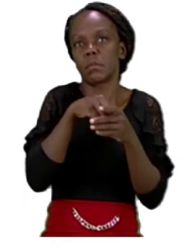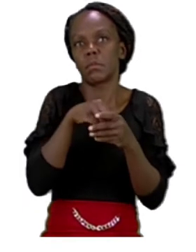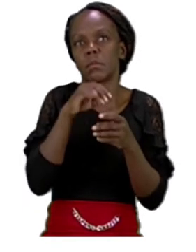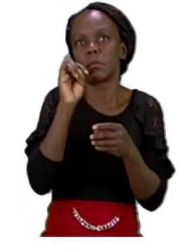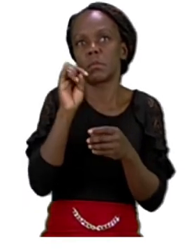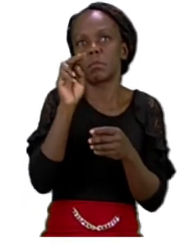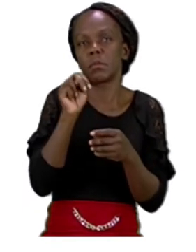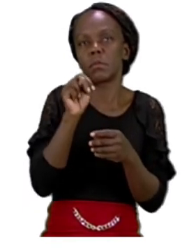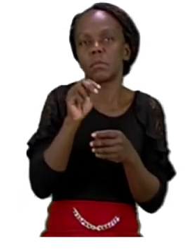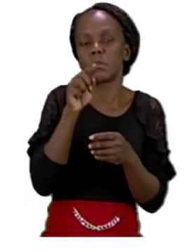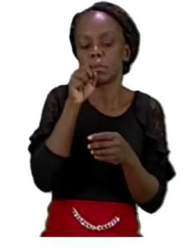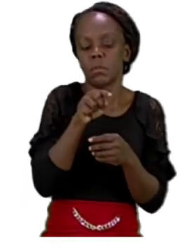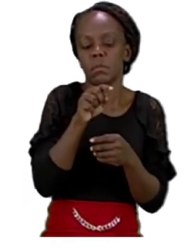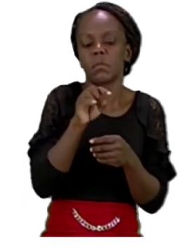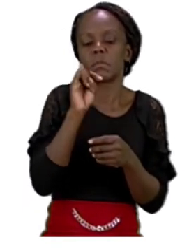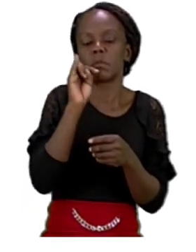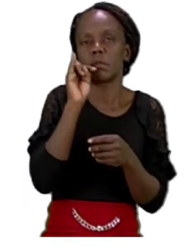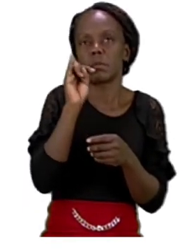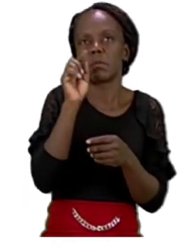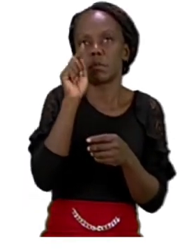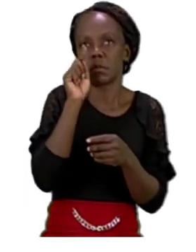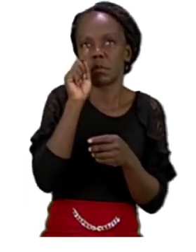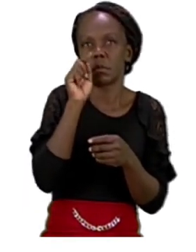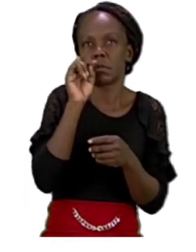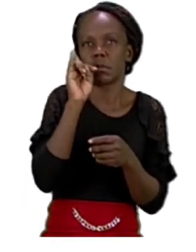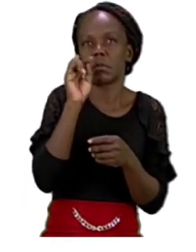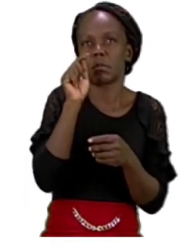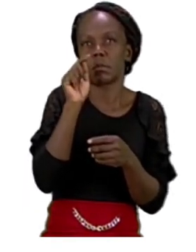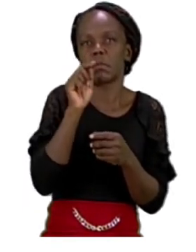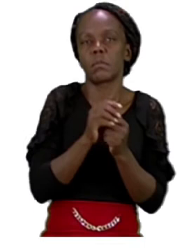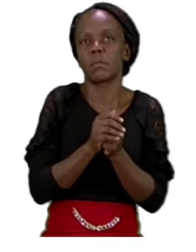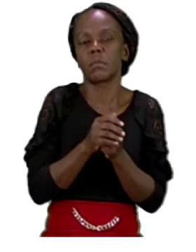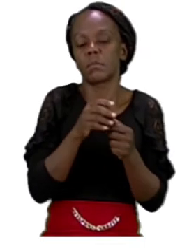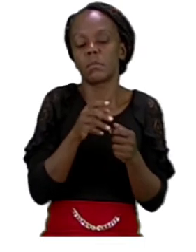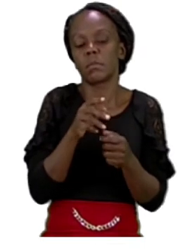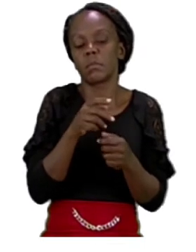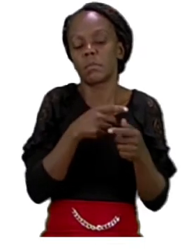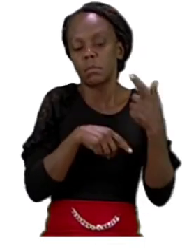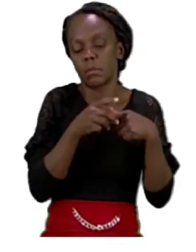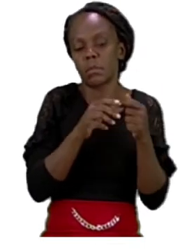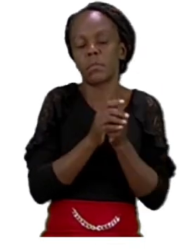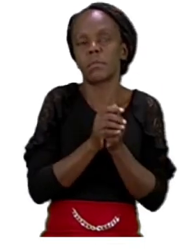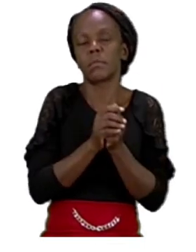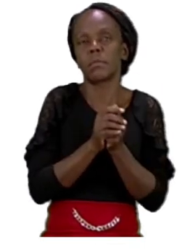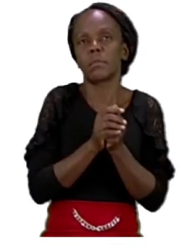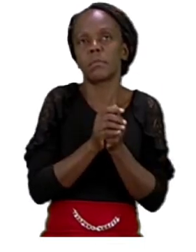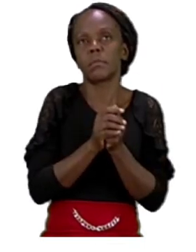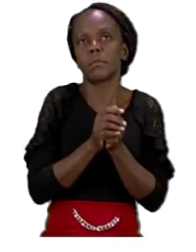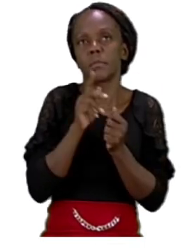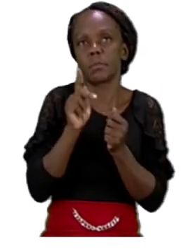Well done! Let's repeat them again. This time try to read with me.